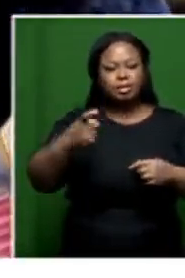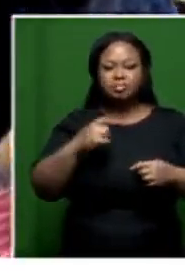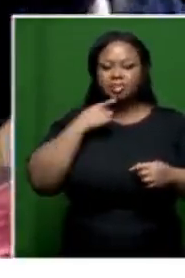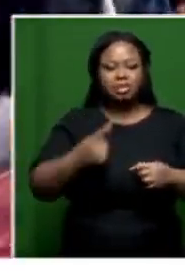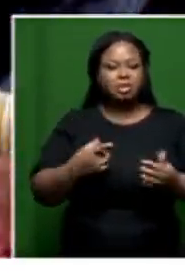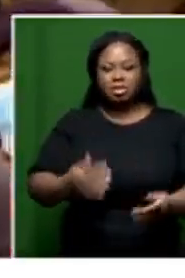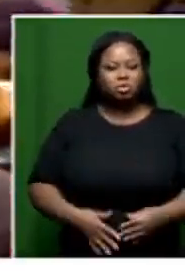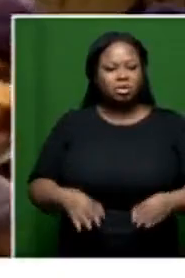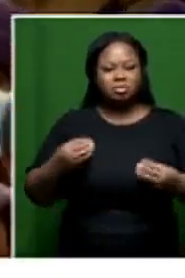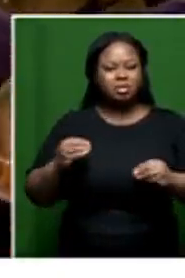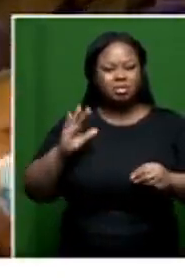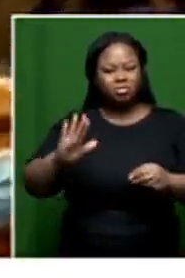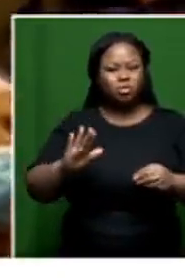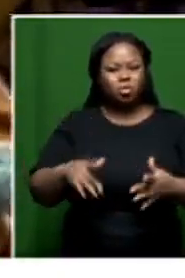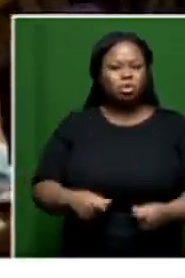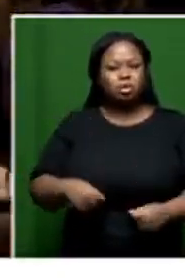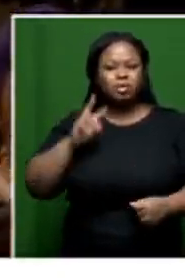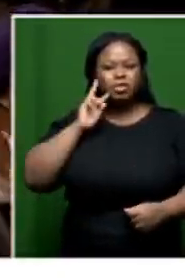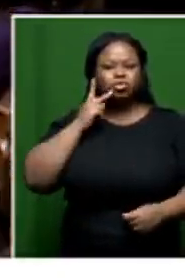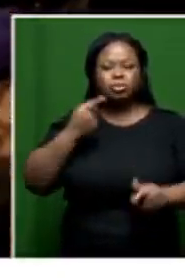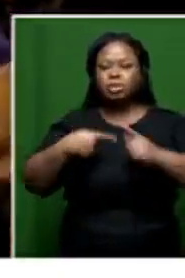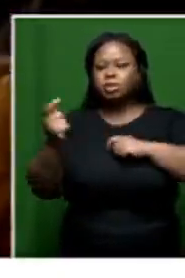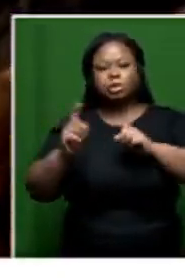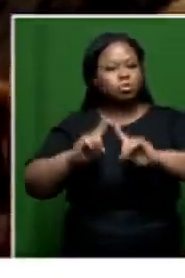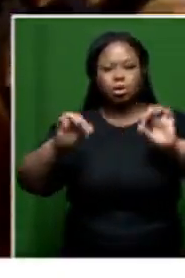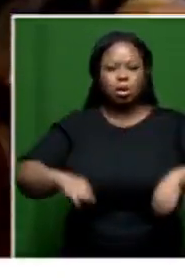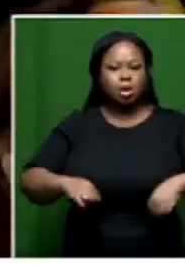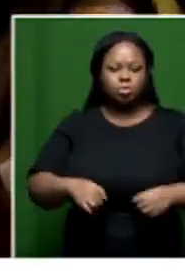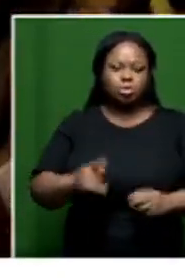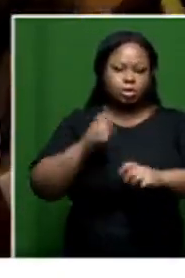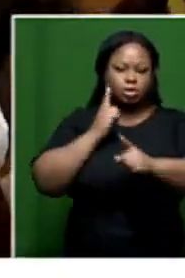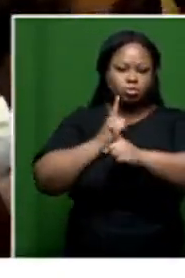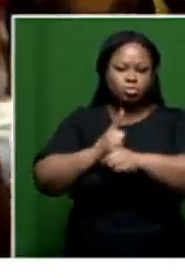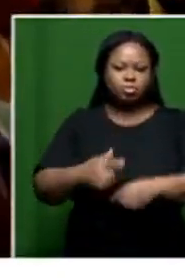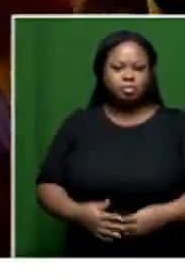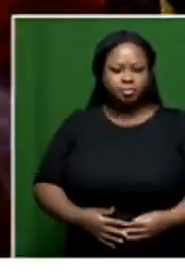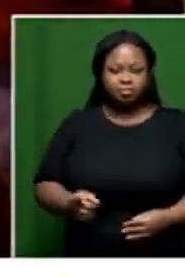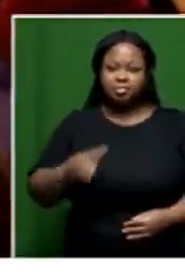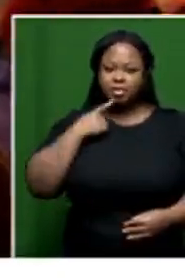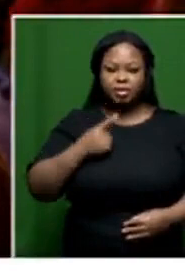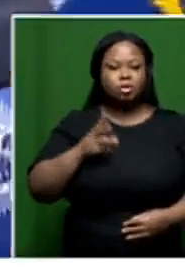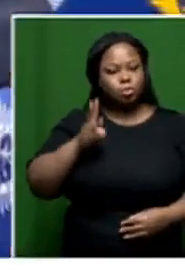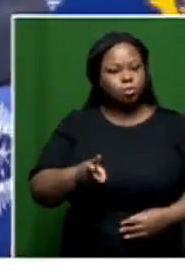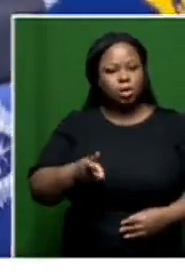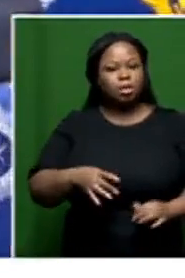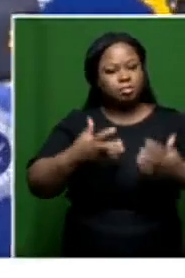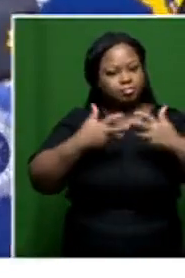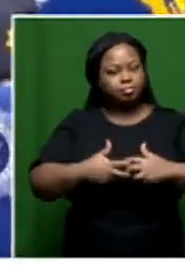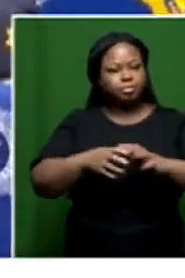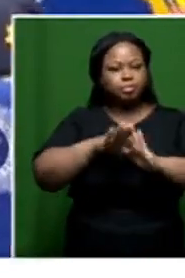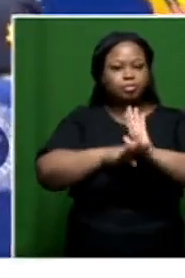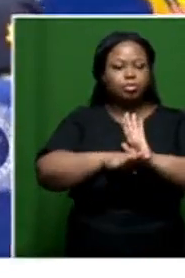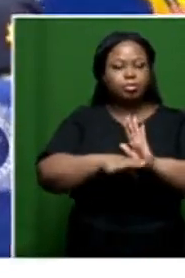no recycling business and trolley vegetable sales will be allowed in the township. He says they're going to work on a coordinated